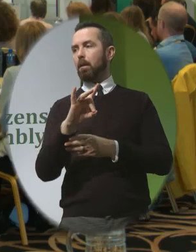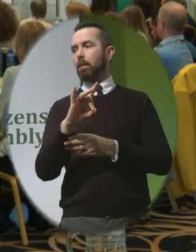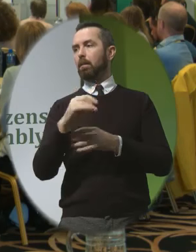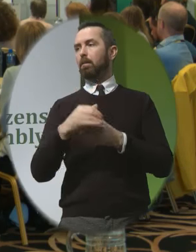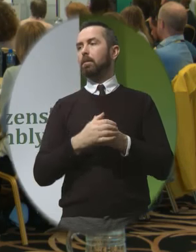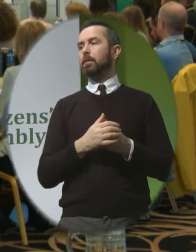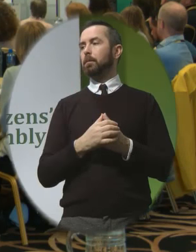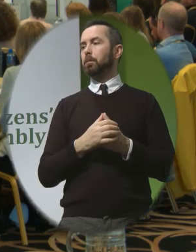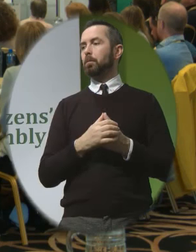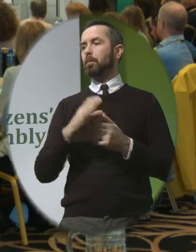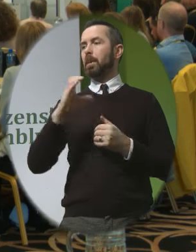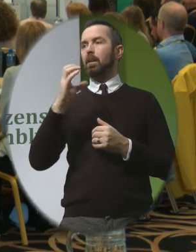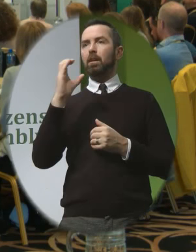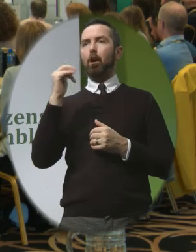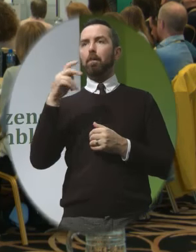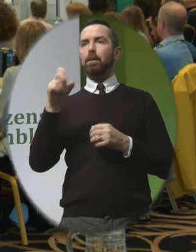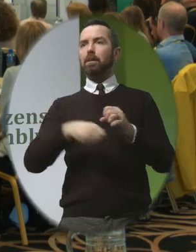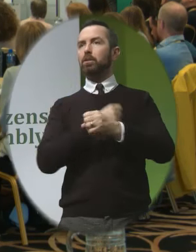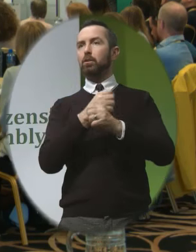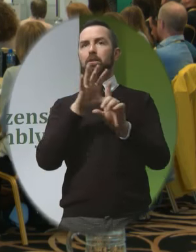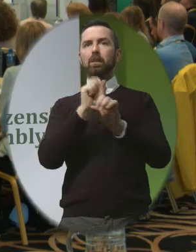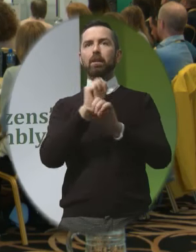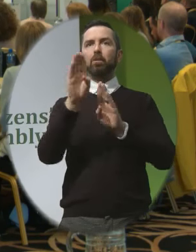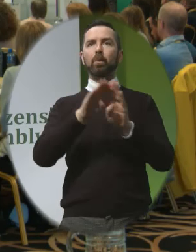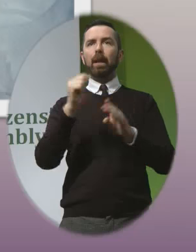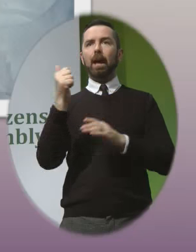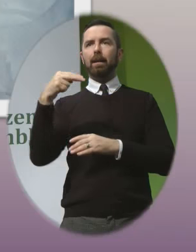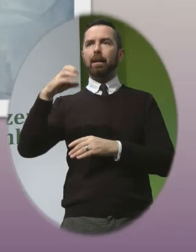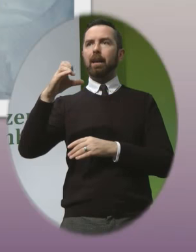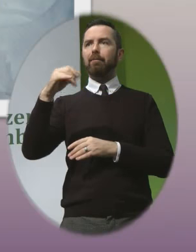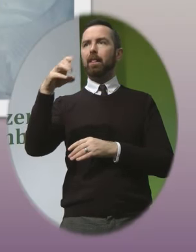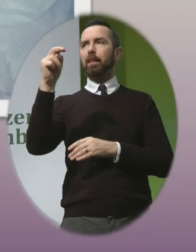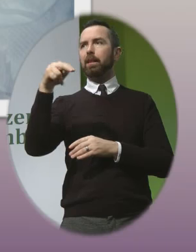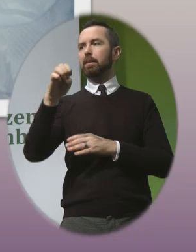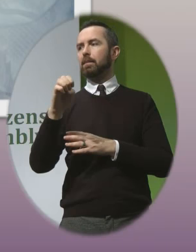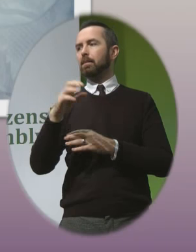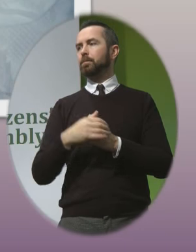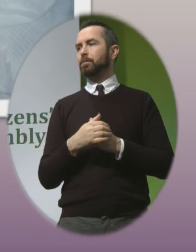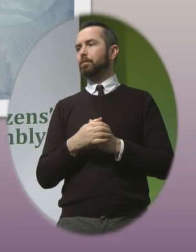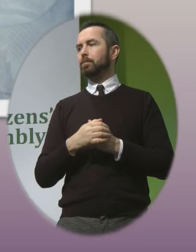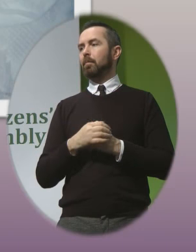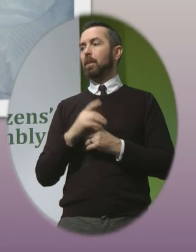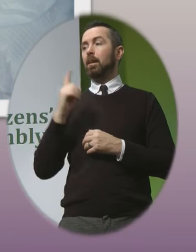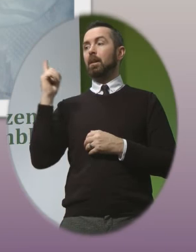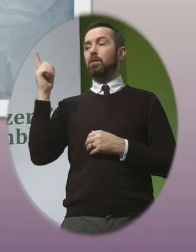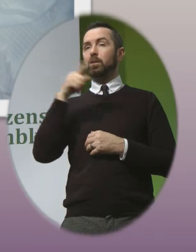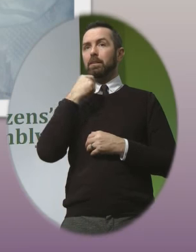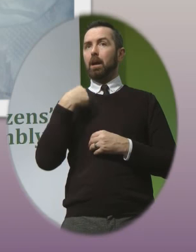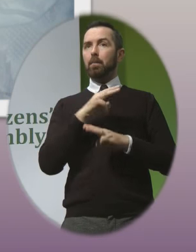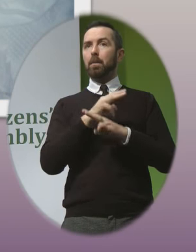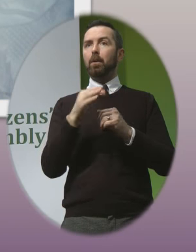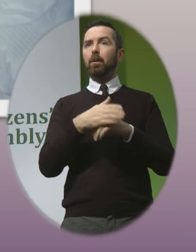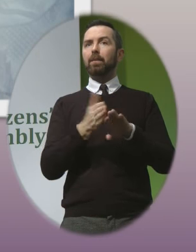Carmel's baby son who was diagnosed again with anencephaly and she says I'm the mother of a dead baby